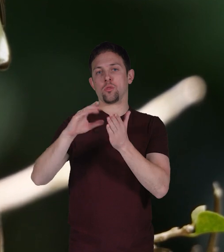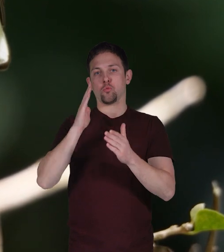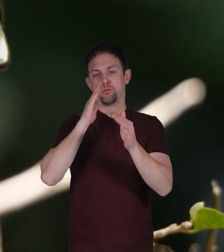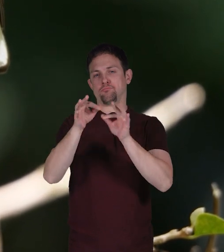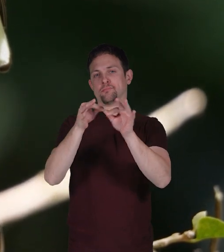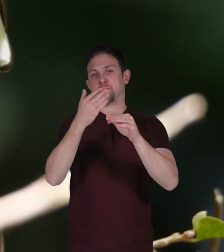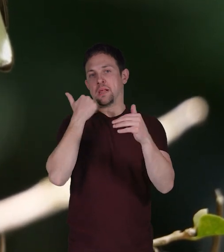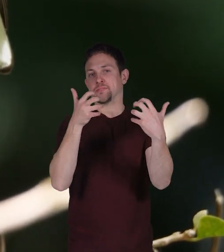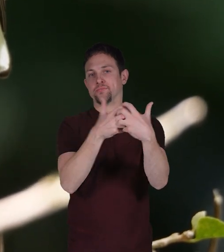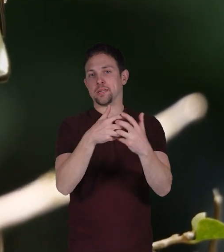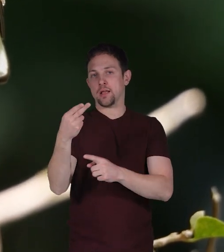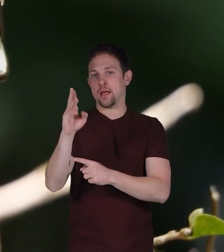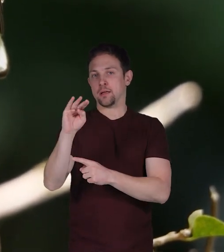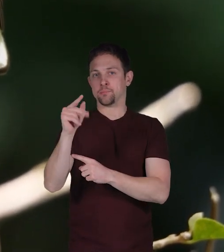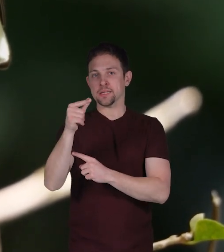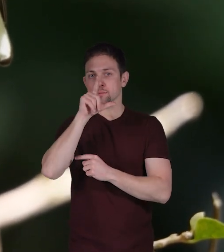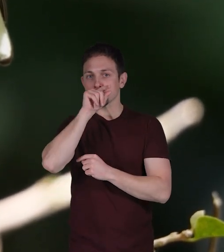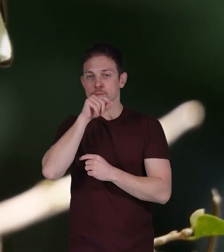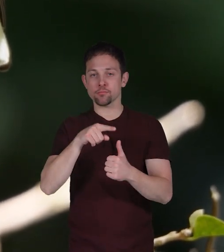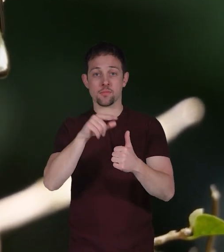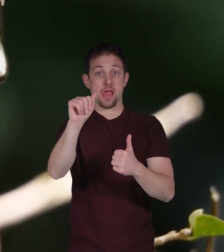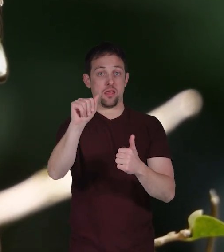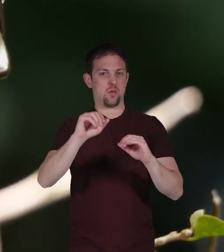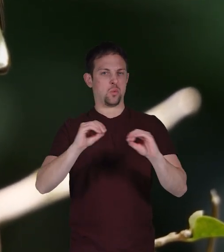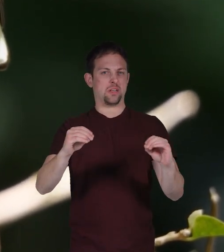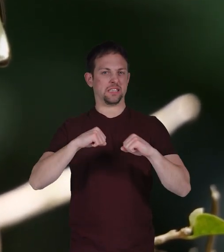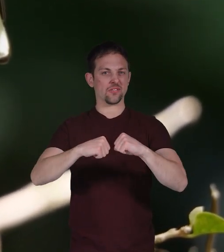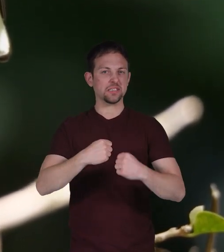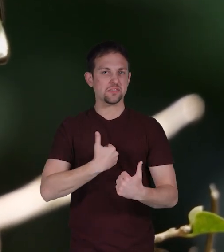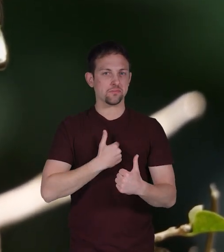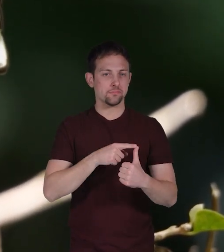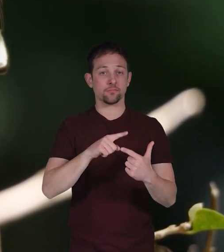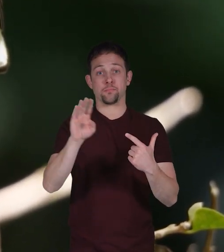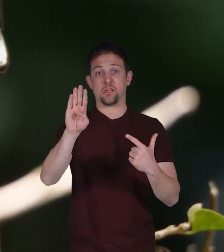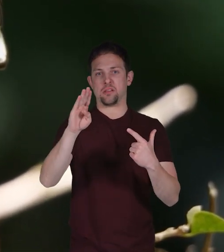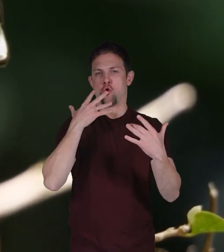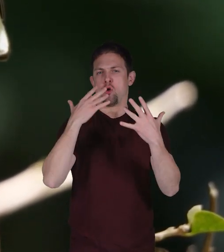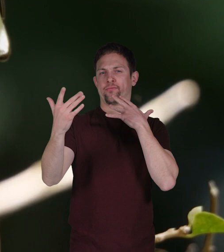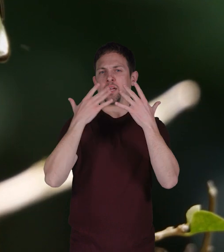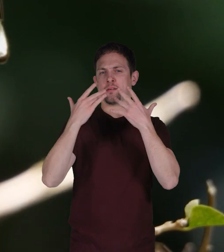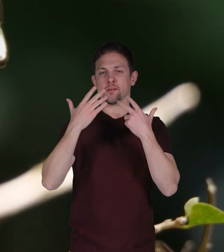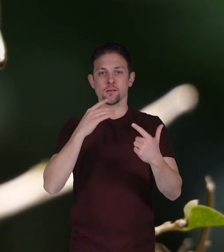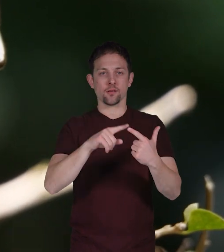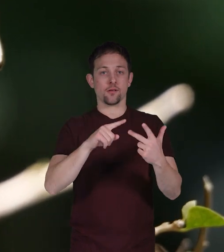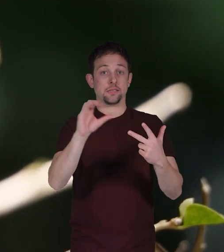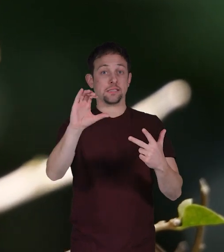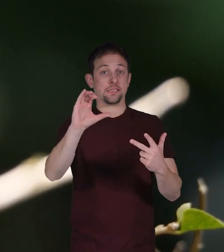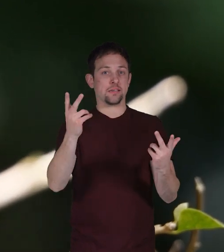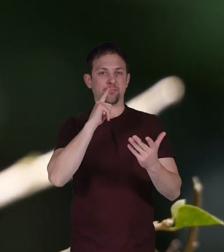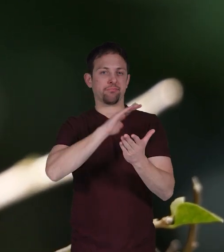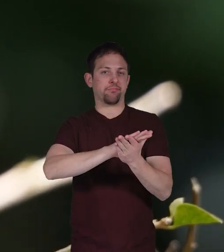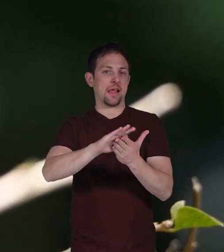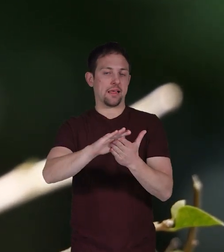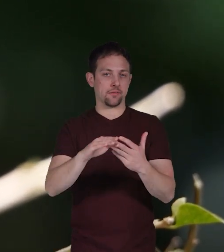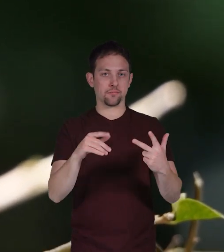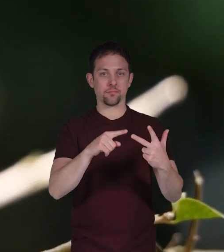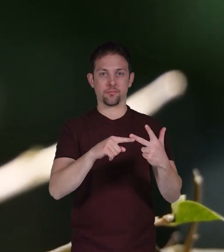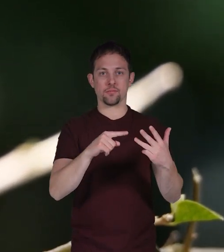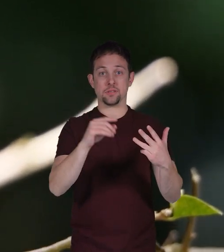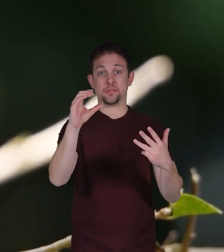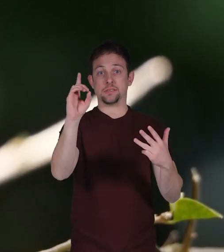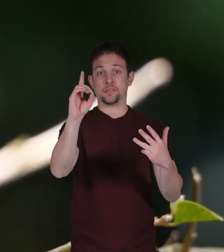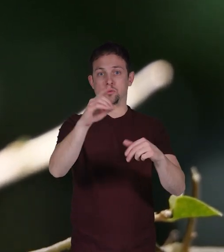describes the hummingbird. A. Defenseless B. Colorful C. Bland D.